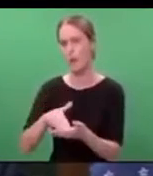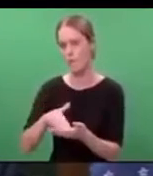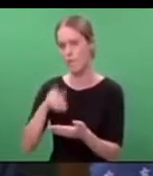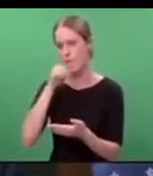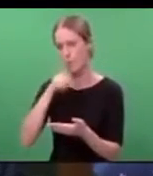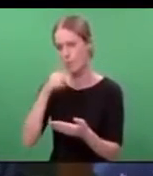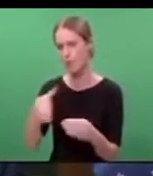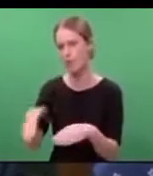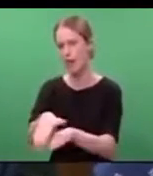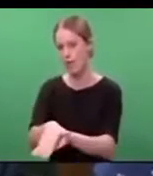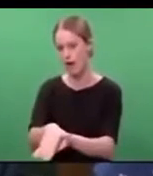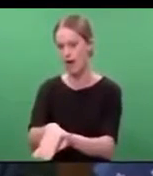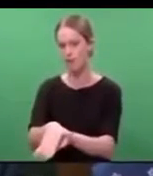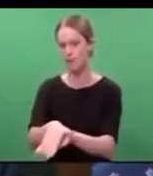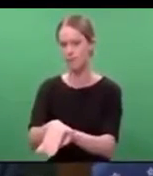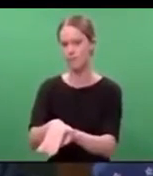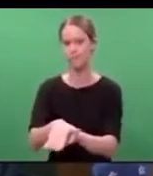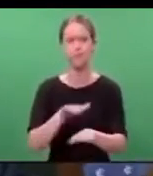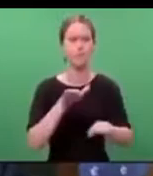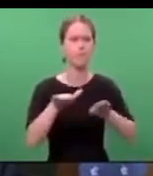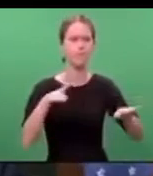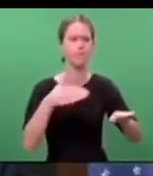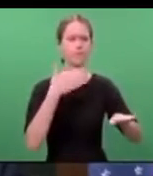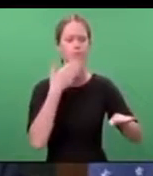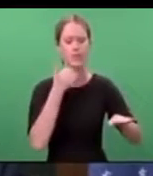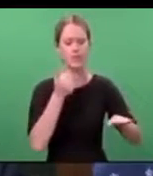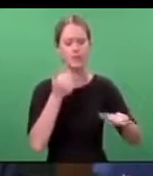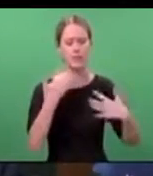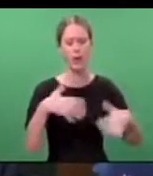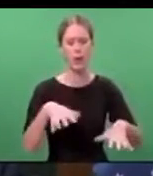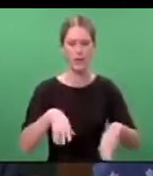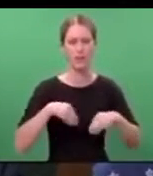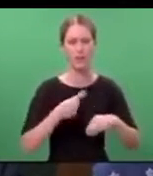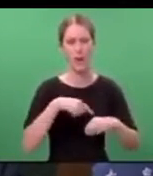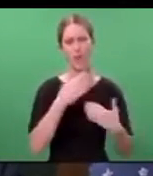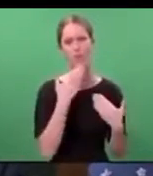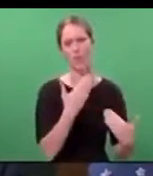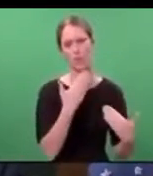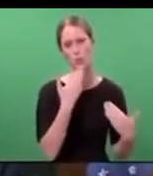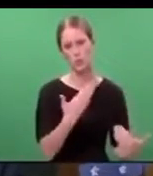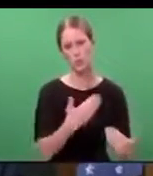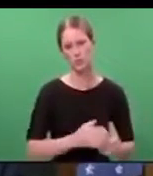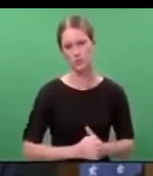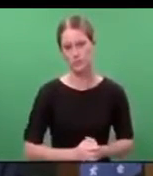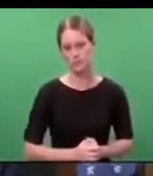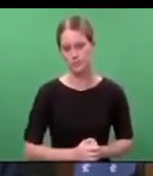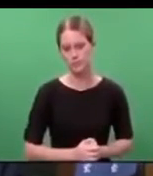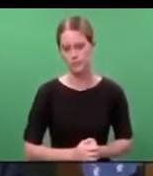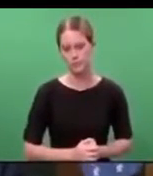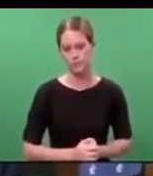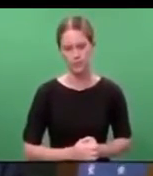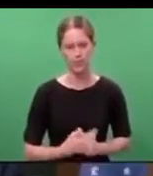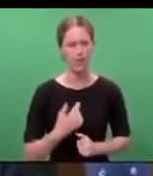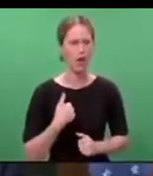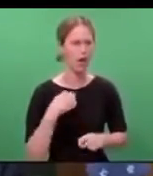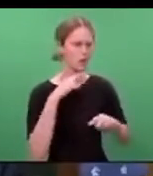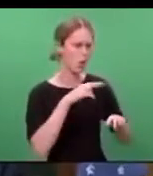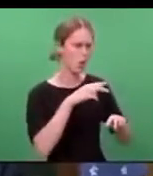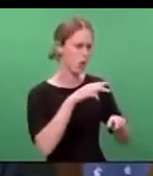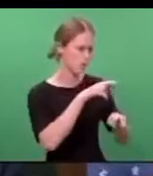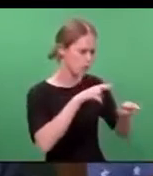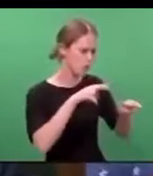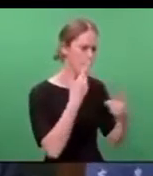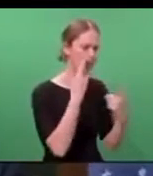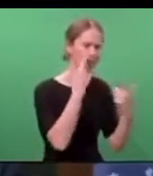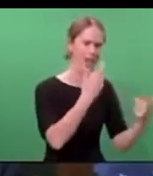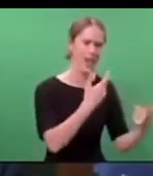those who have been injured, please accept the heartfelt thanks of us all. I saw firsthand your care and